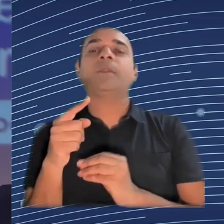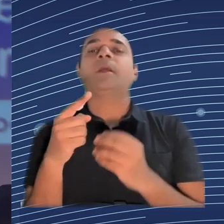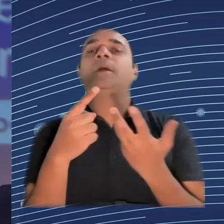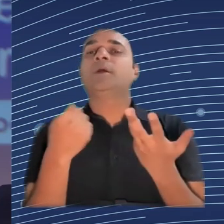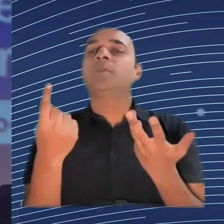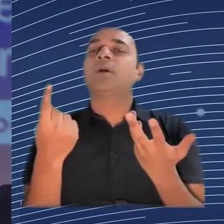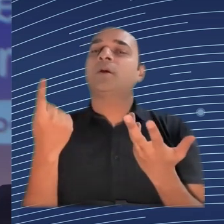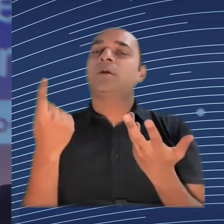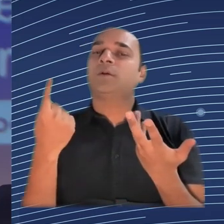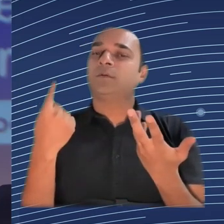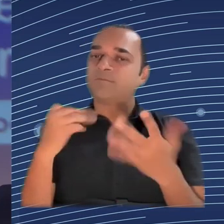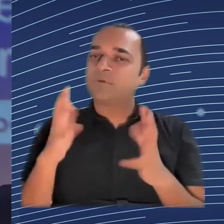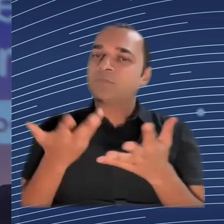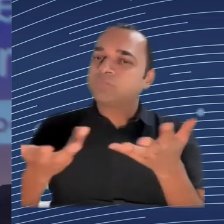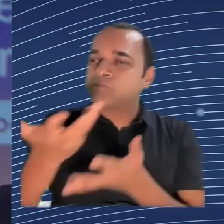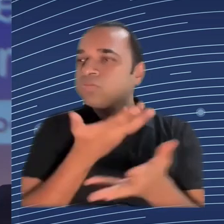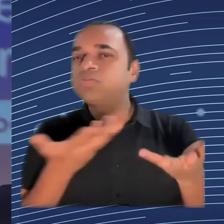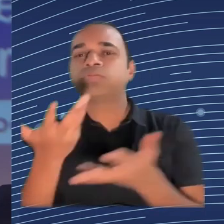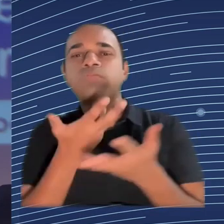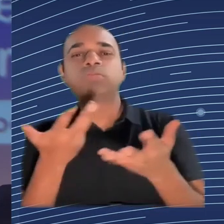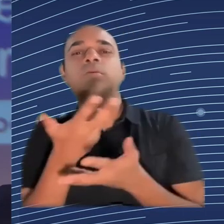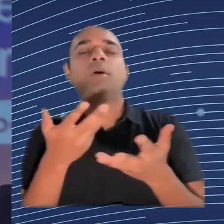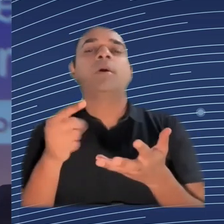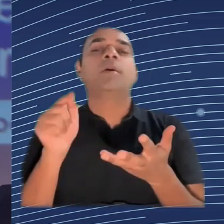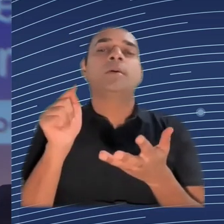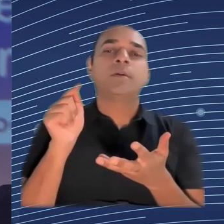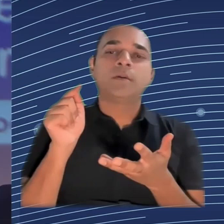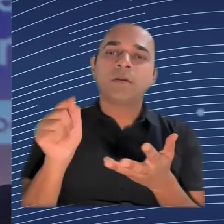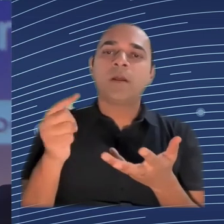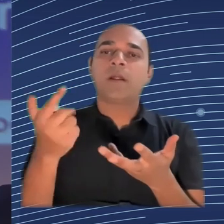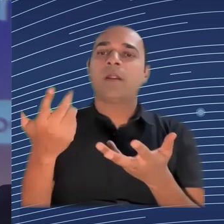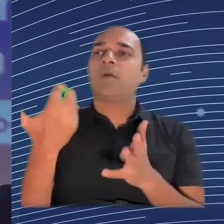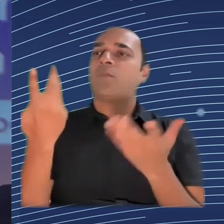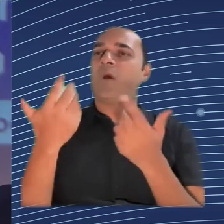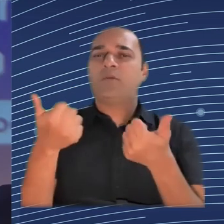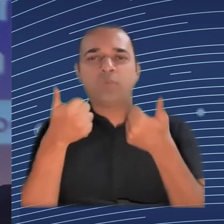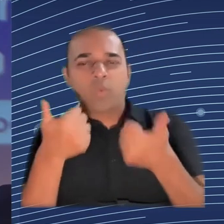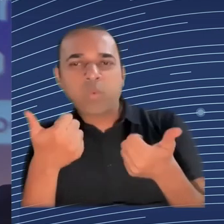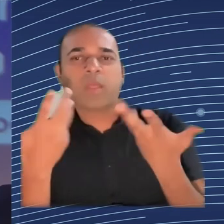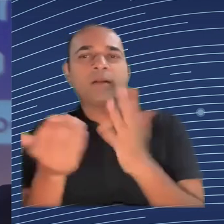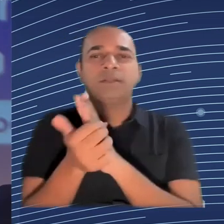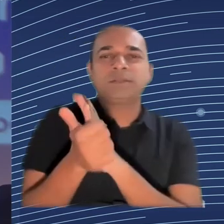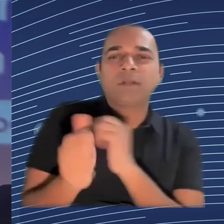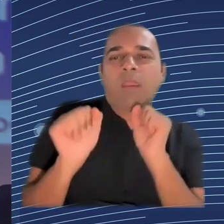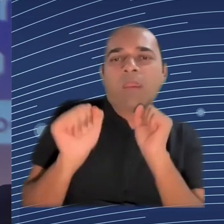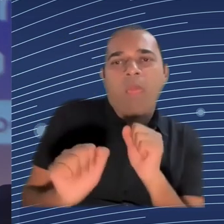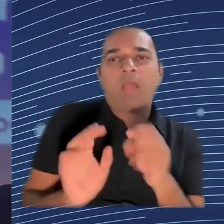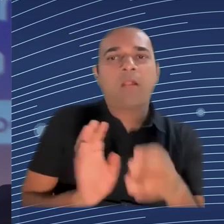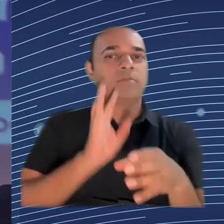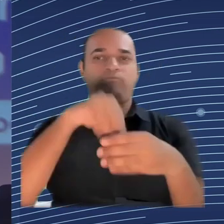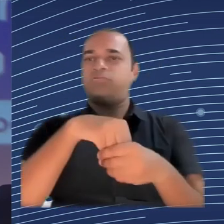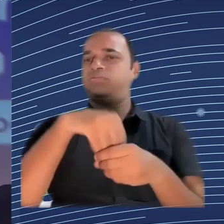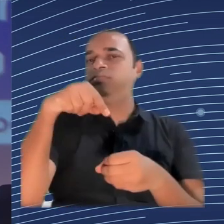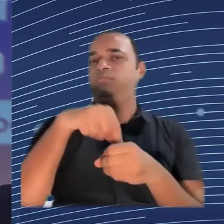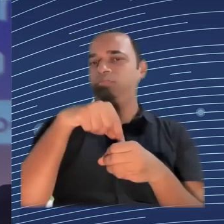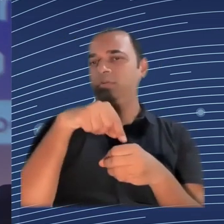Now, you also talked, Anne, about the long-term effects of the issues that we are discussing here. And this allows me